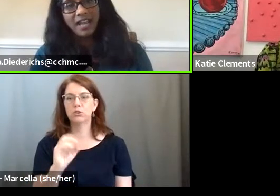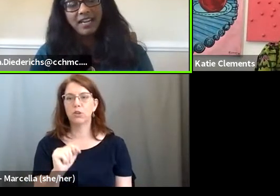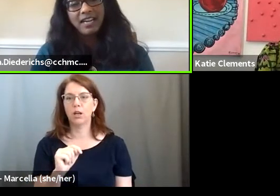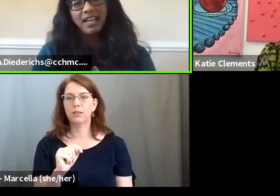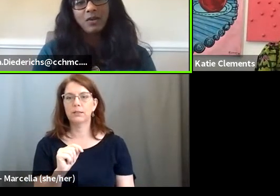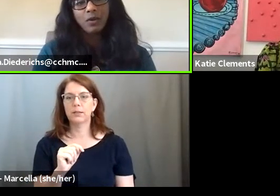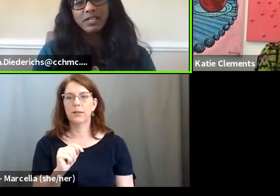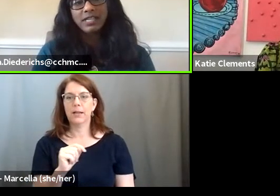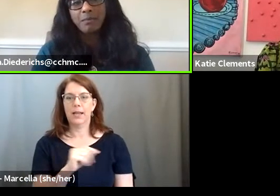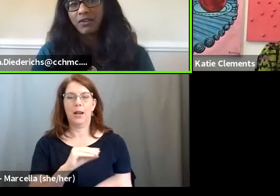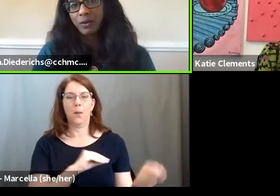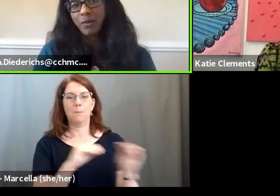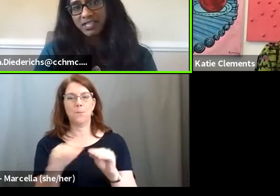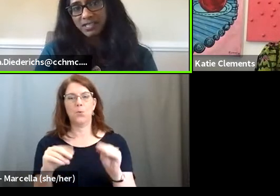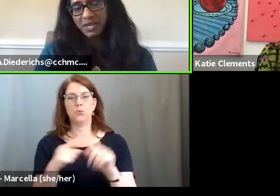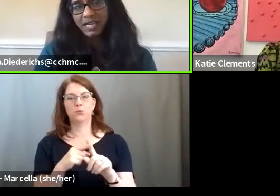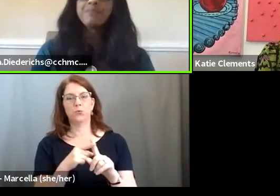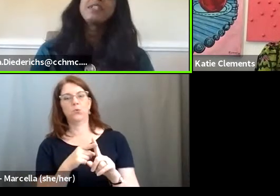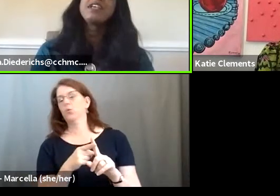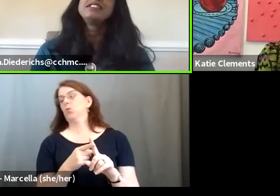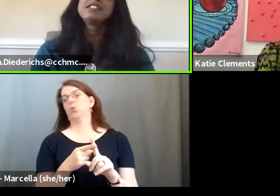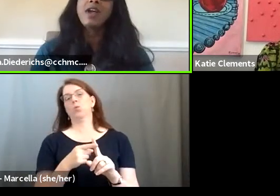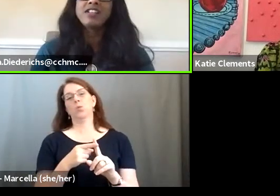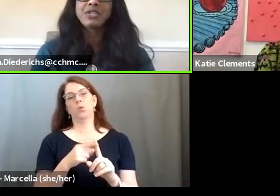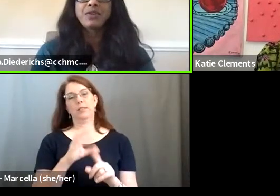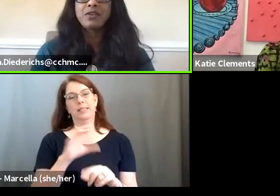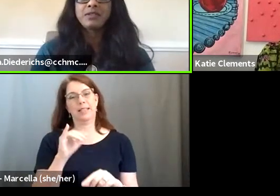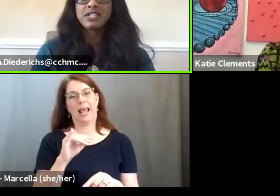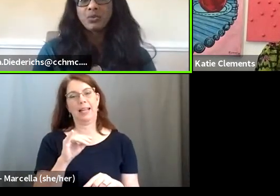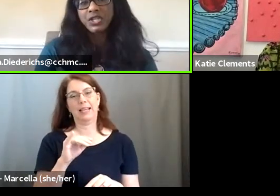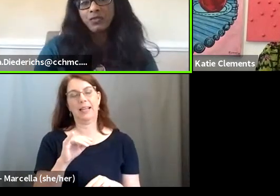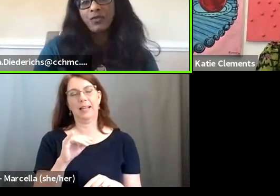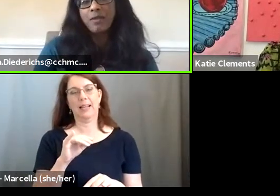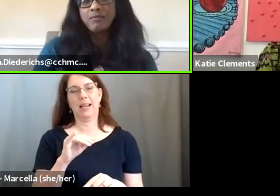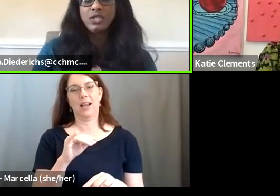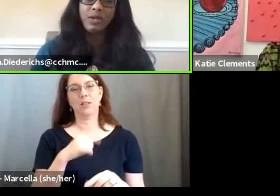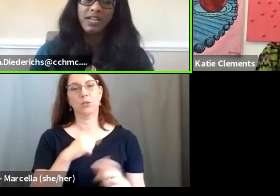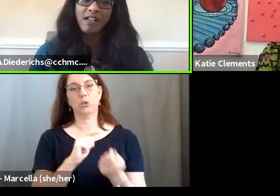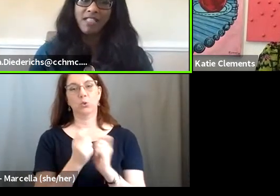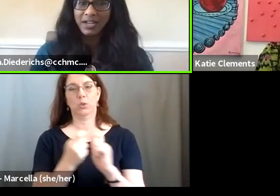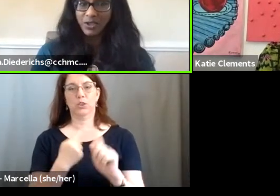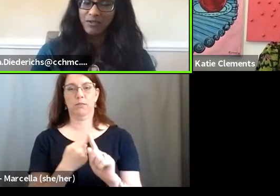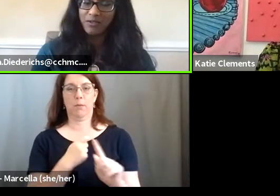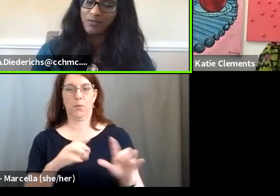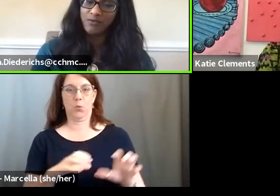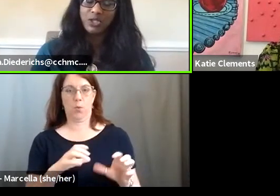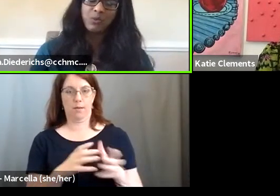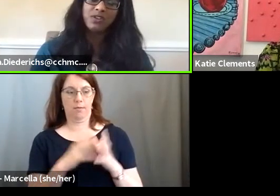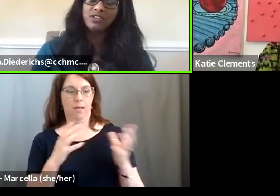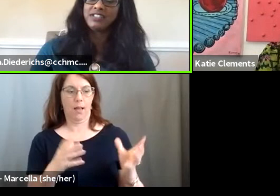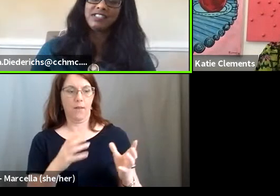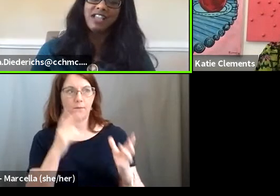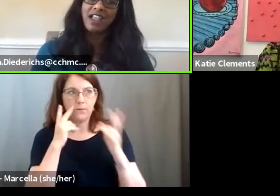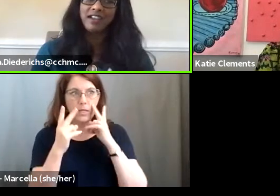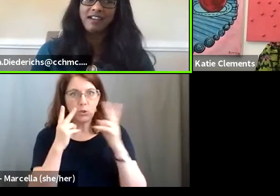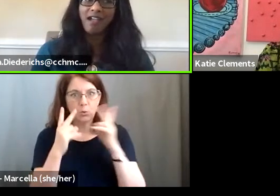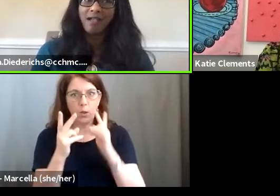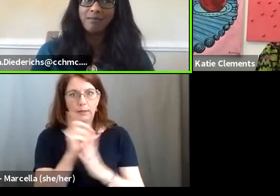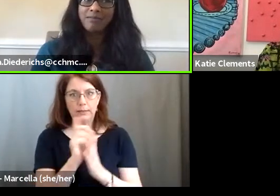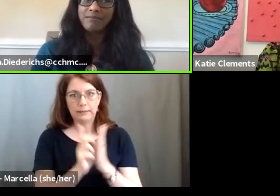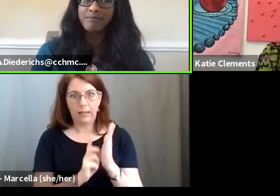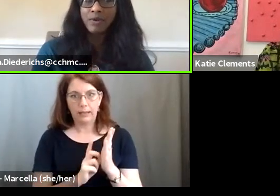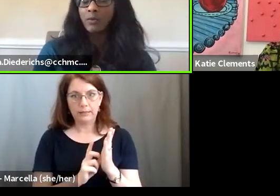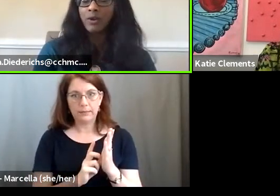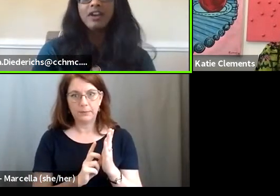to Cincinnati and worked at Barefoot Proximity. So I also not only switched from doing a lot of the visual design